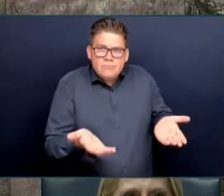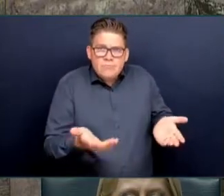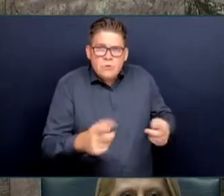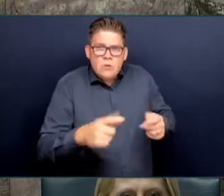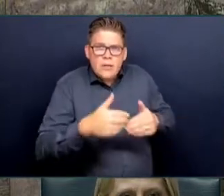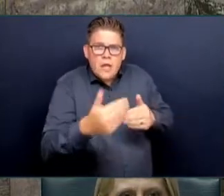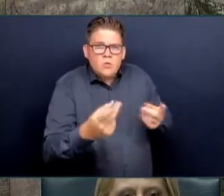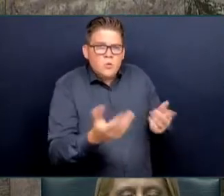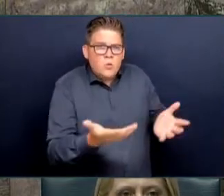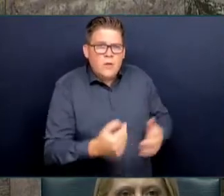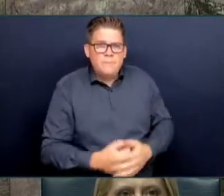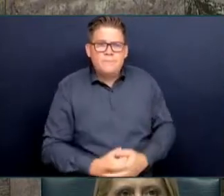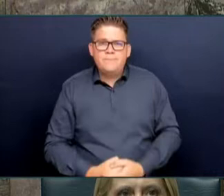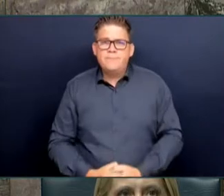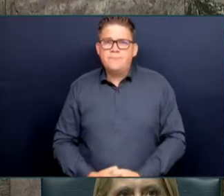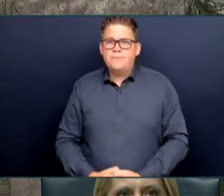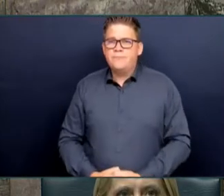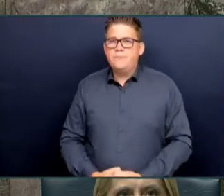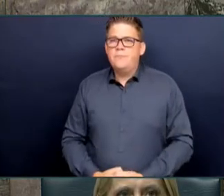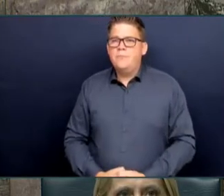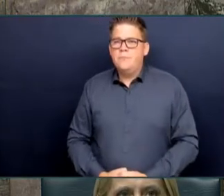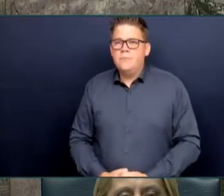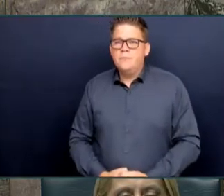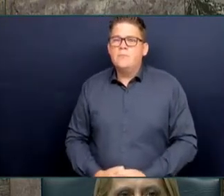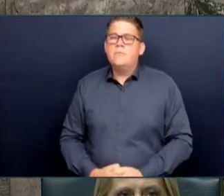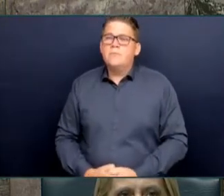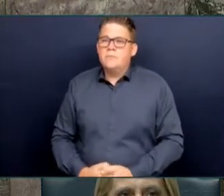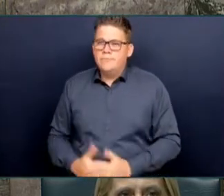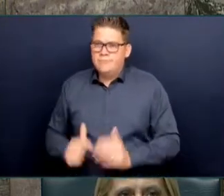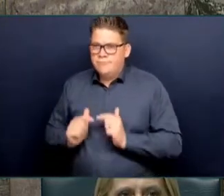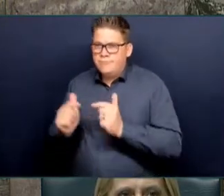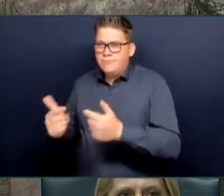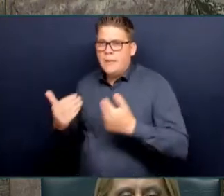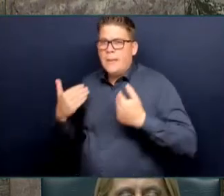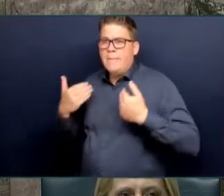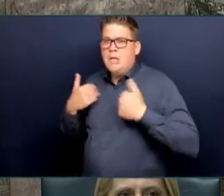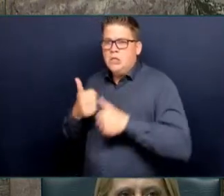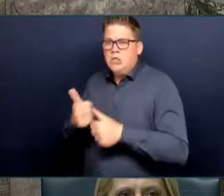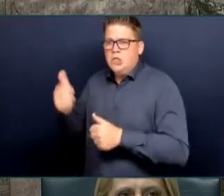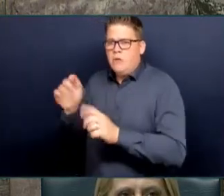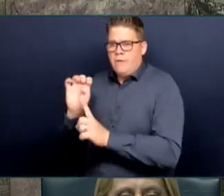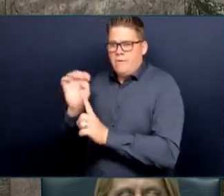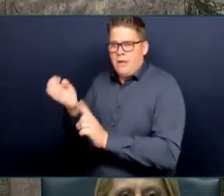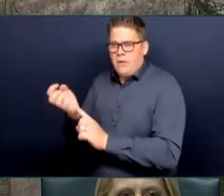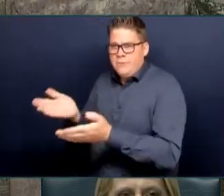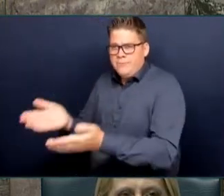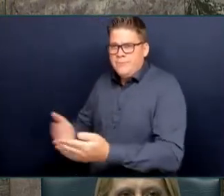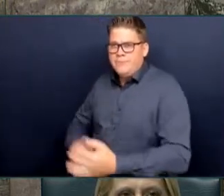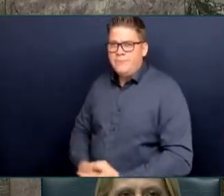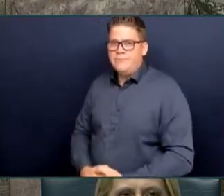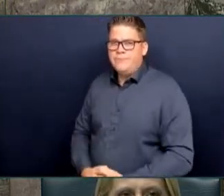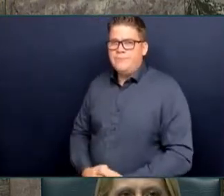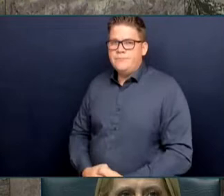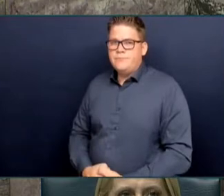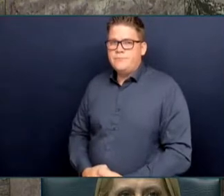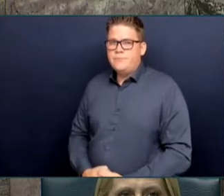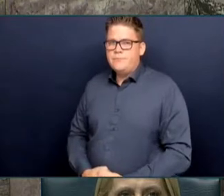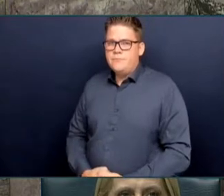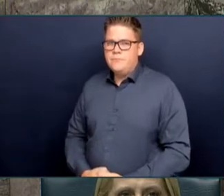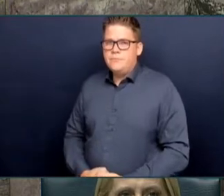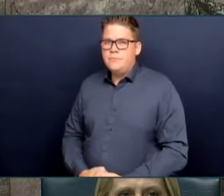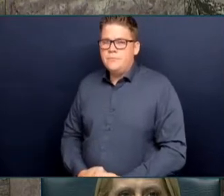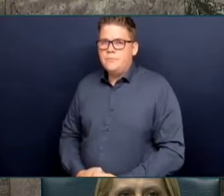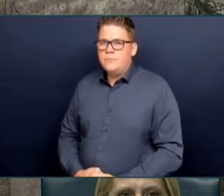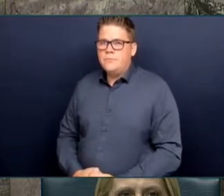Thank you, Honourable Speaker. What it takes for this government to treat the threats of climate change as the emergency that it